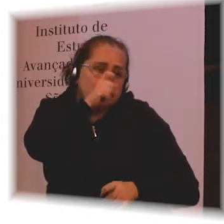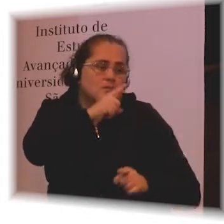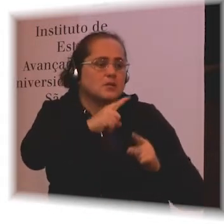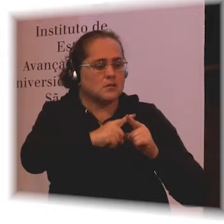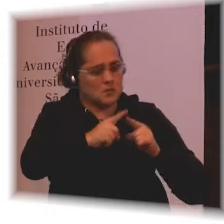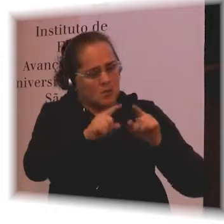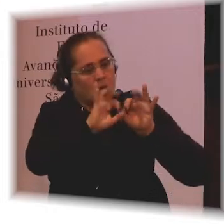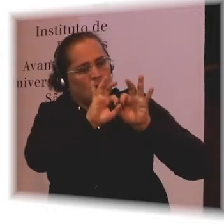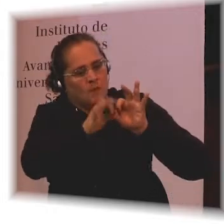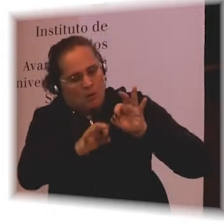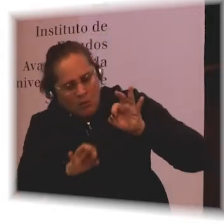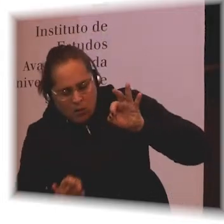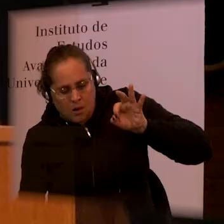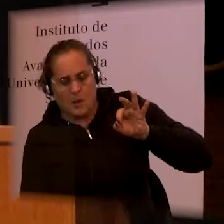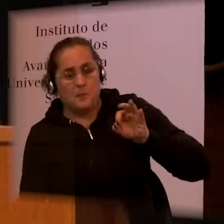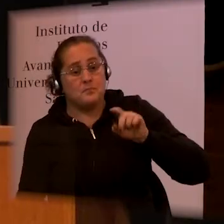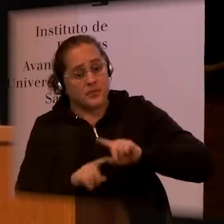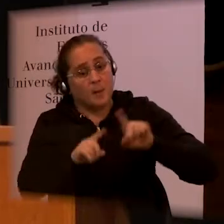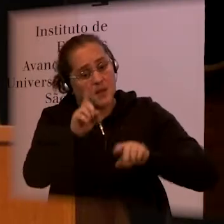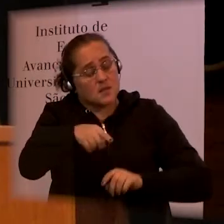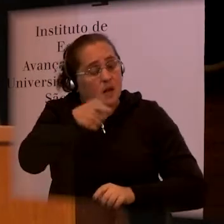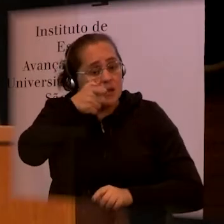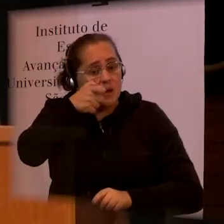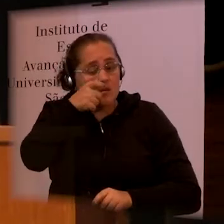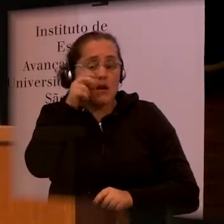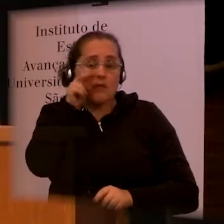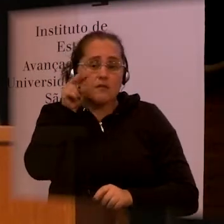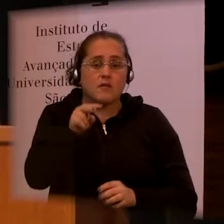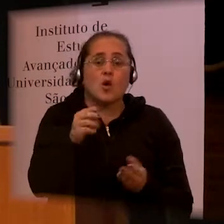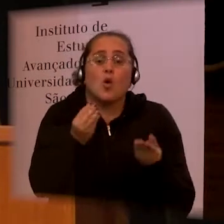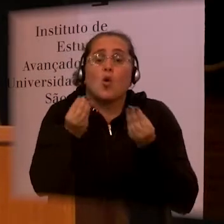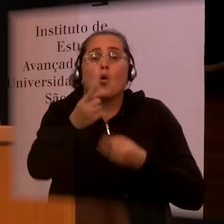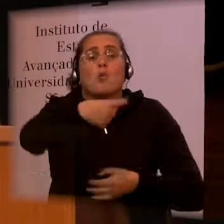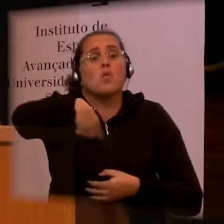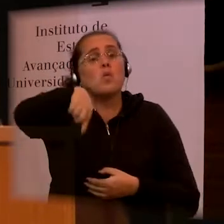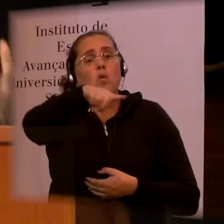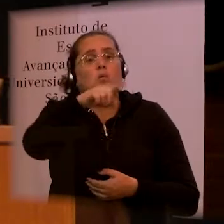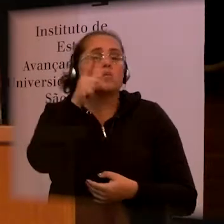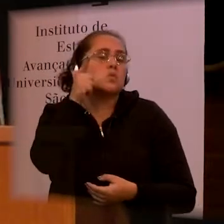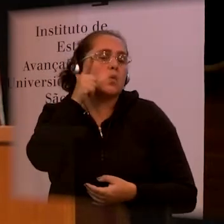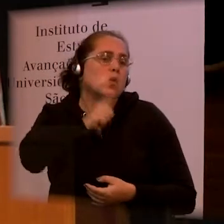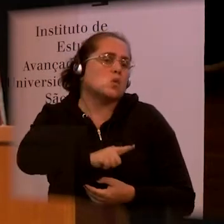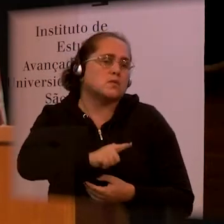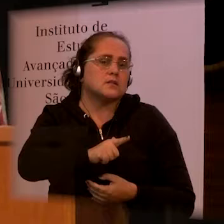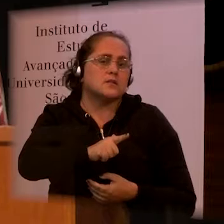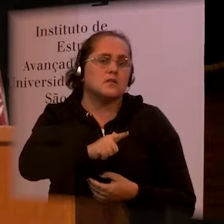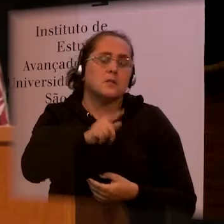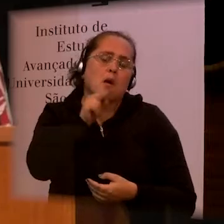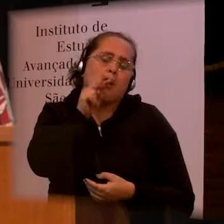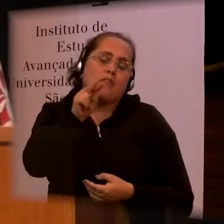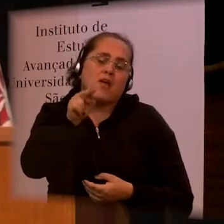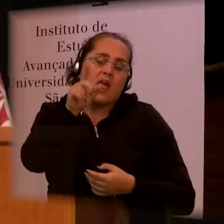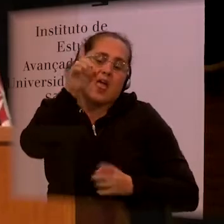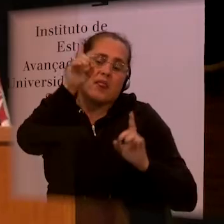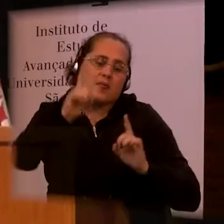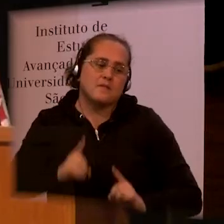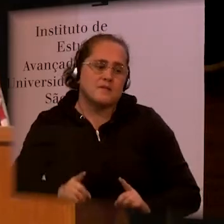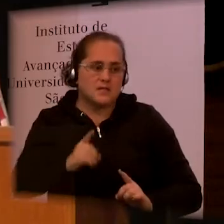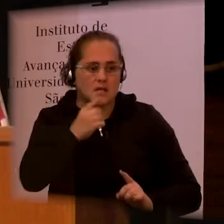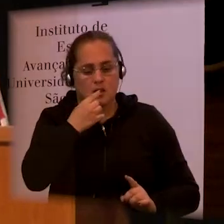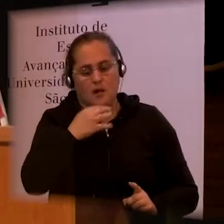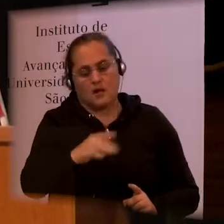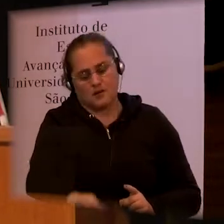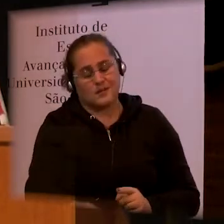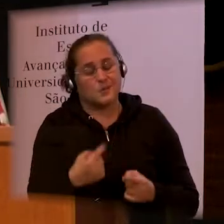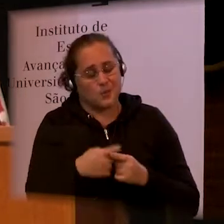and also to see how we can measure disability in children more effectively because that's quite a different issue to measuring things in adults.